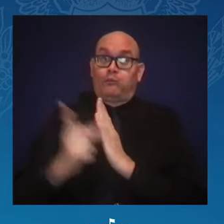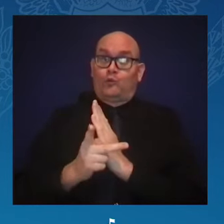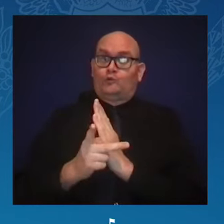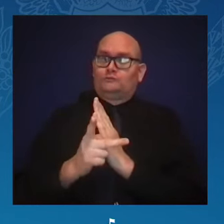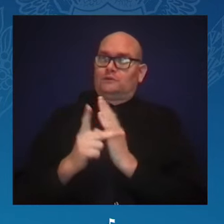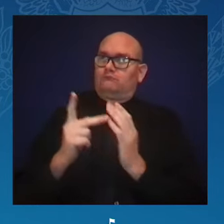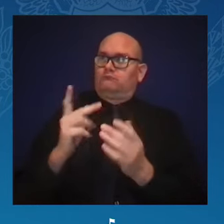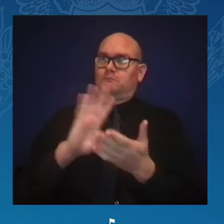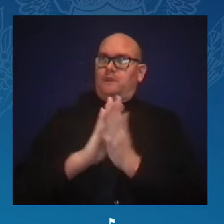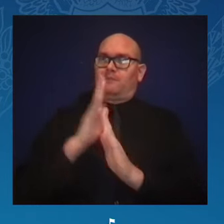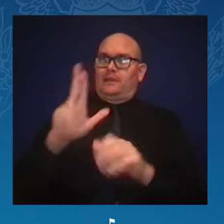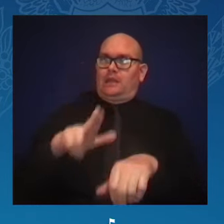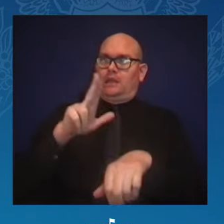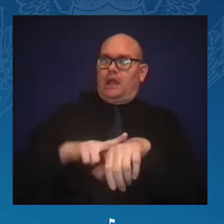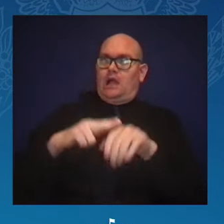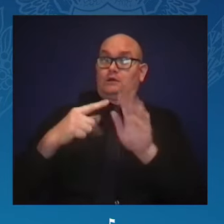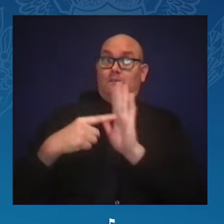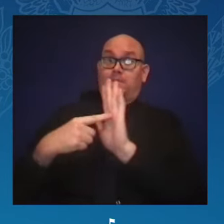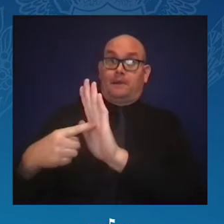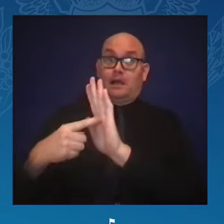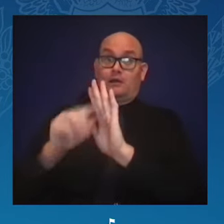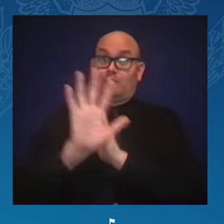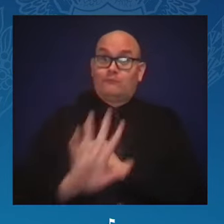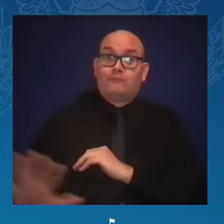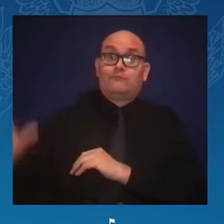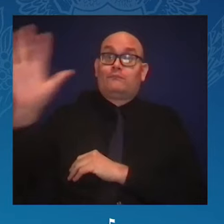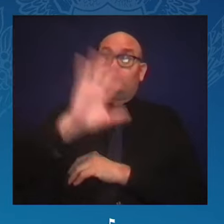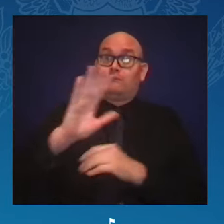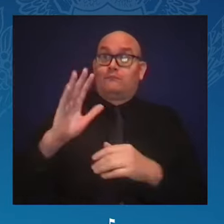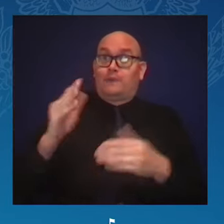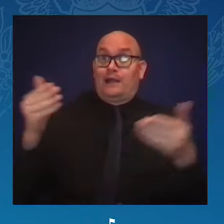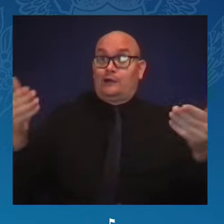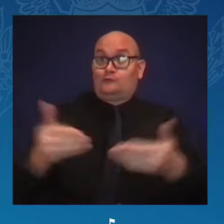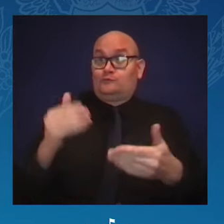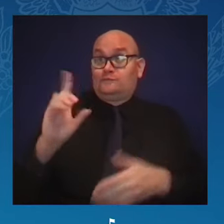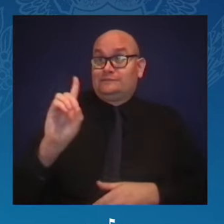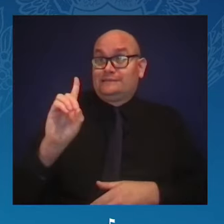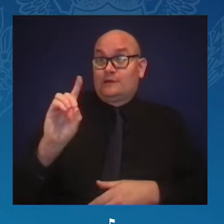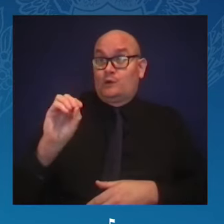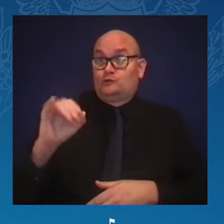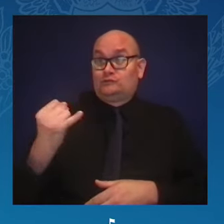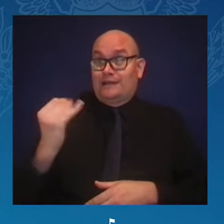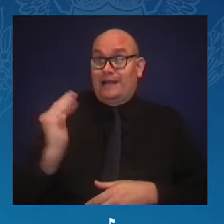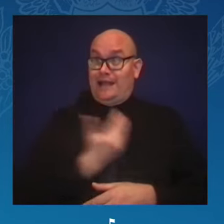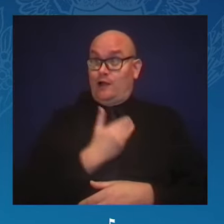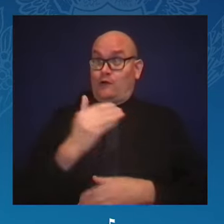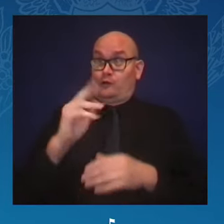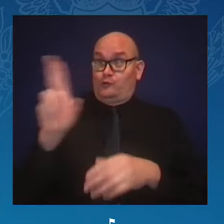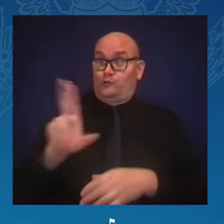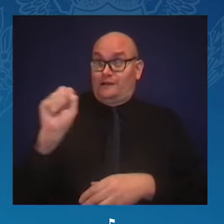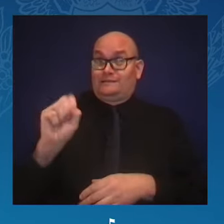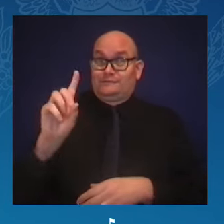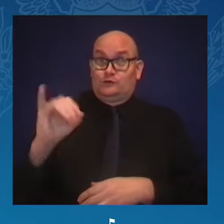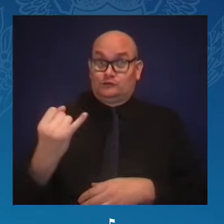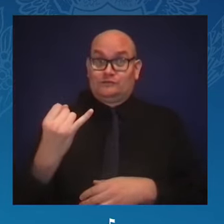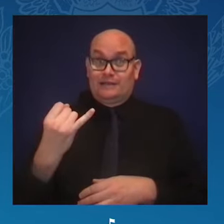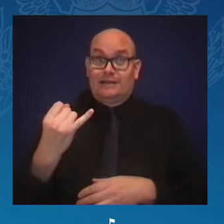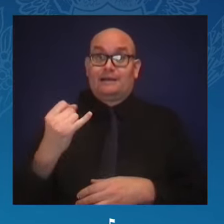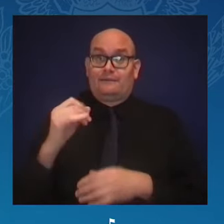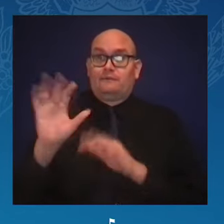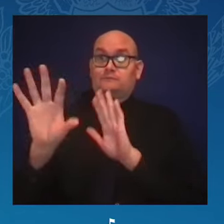California's Attorney General in 2010, she oversaw the largest state justice department in the United States.